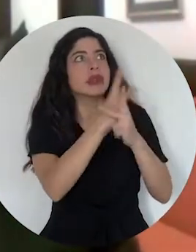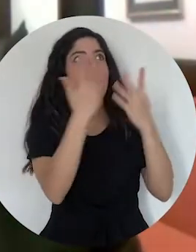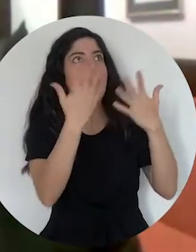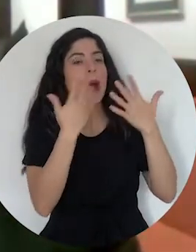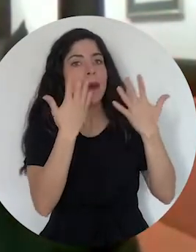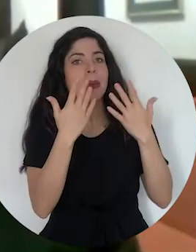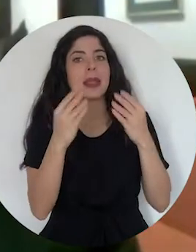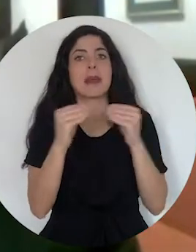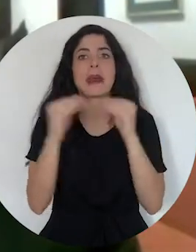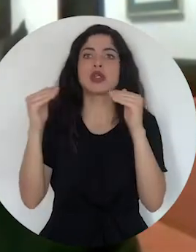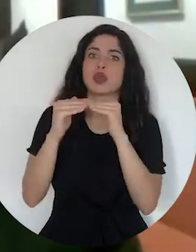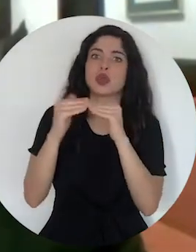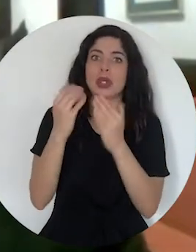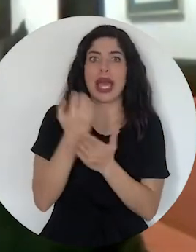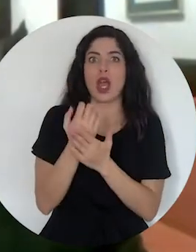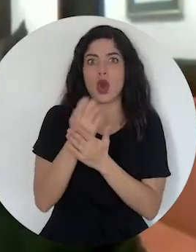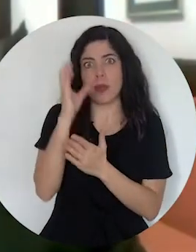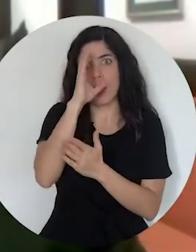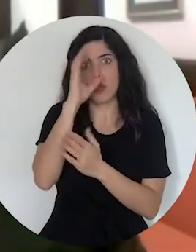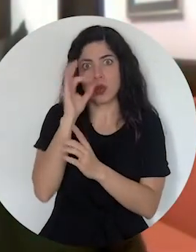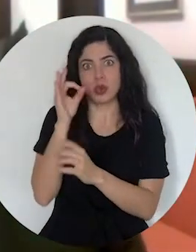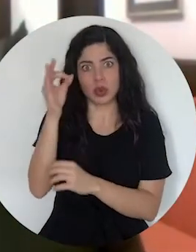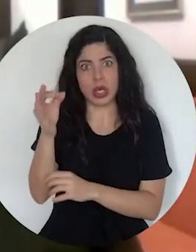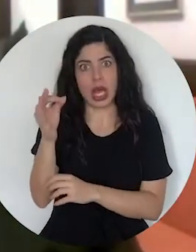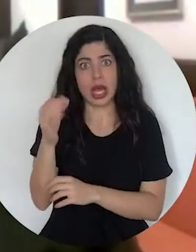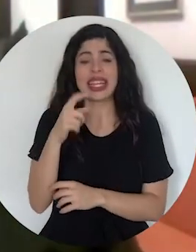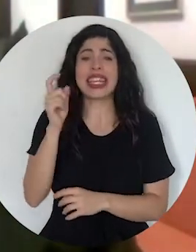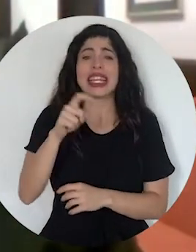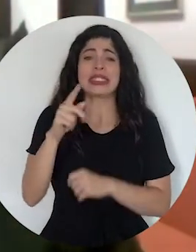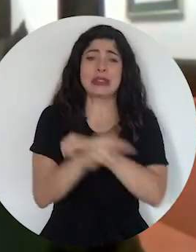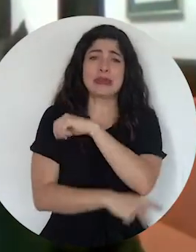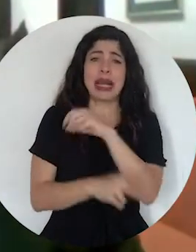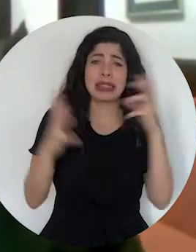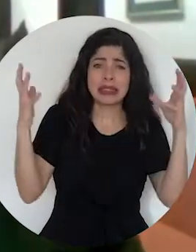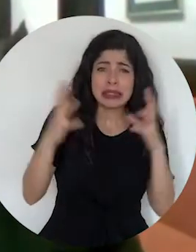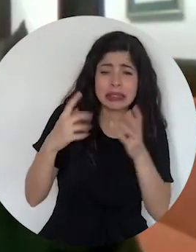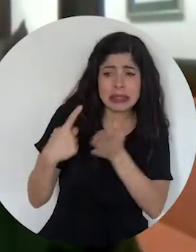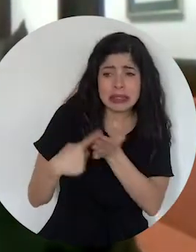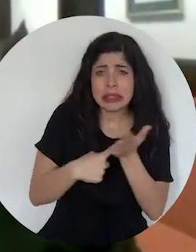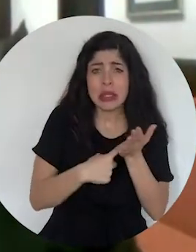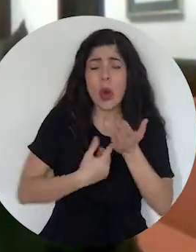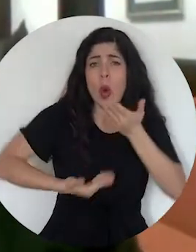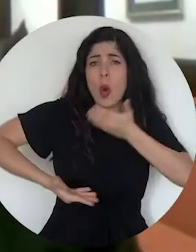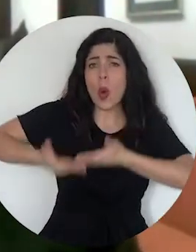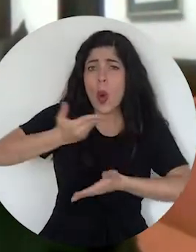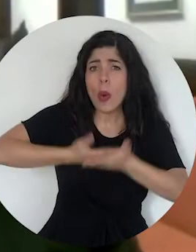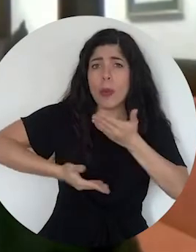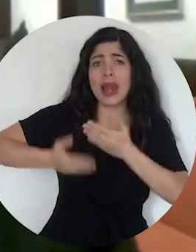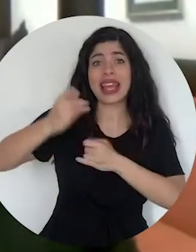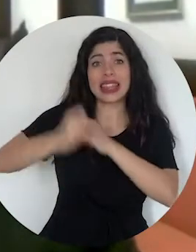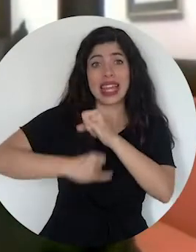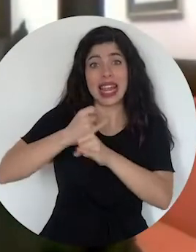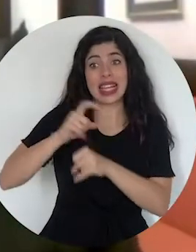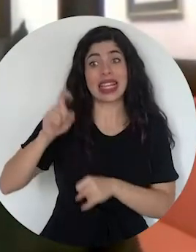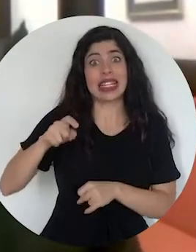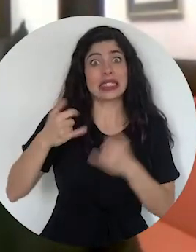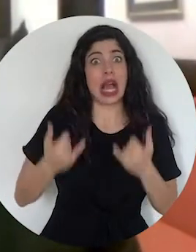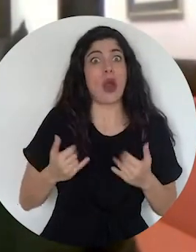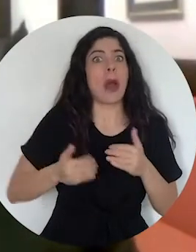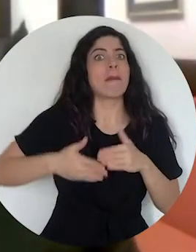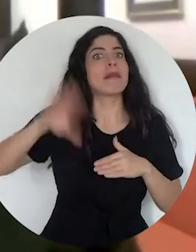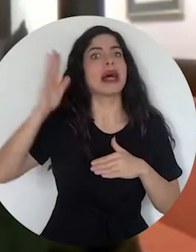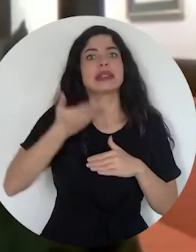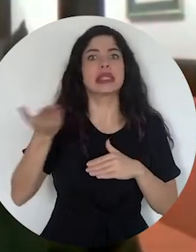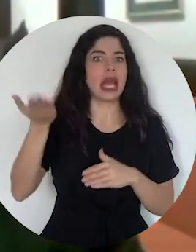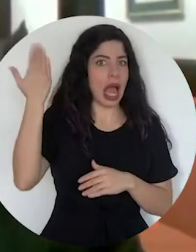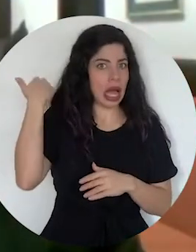and fair economy. We need multilateralism and international cooperation more than